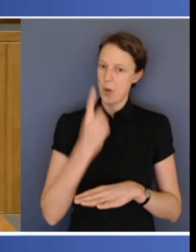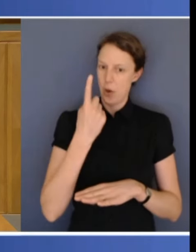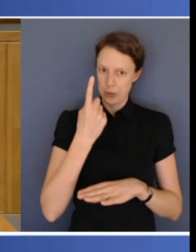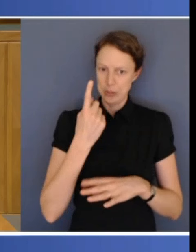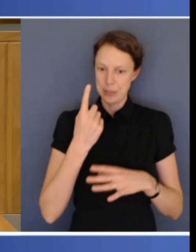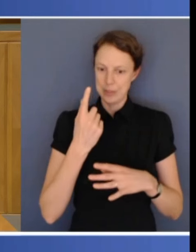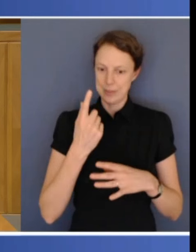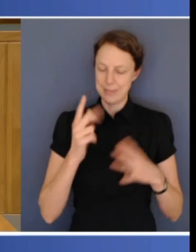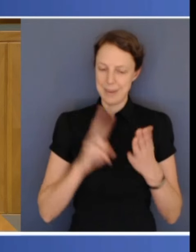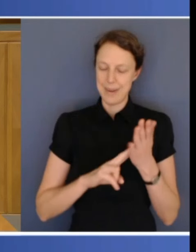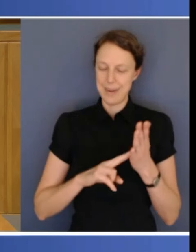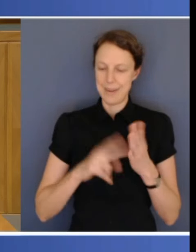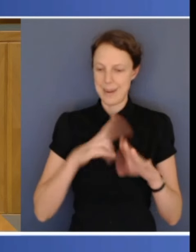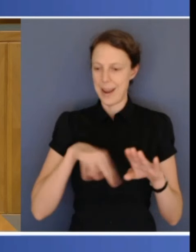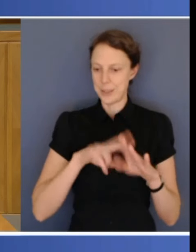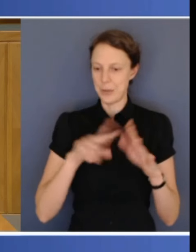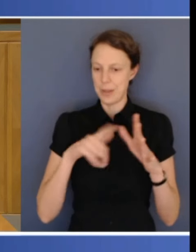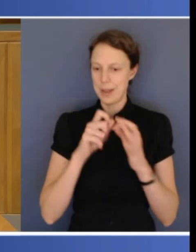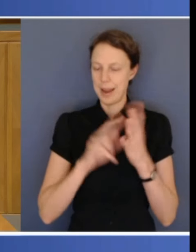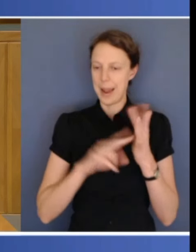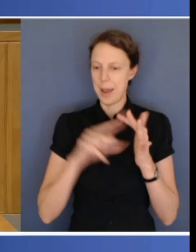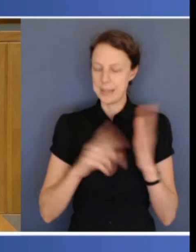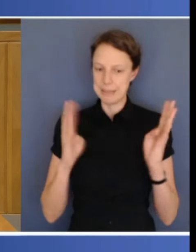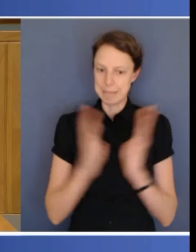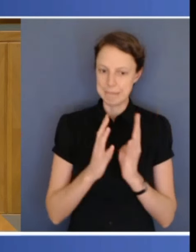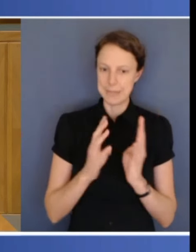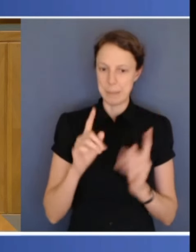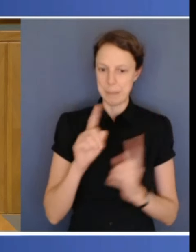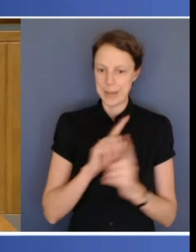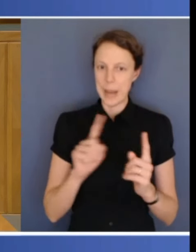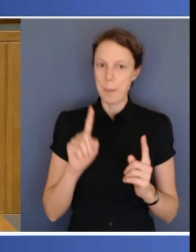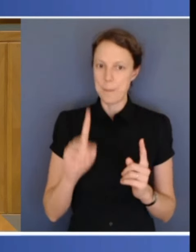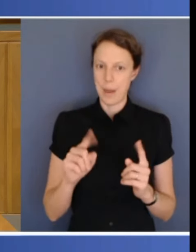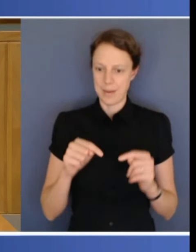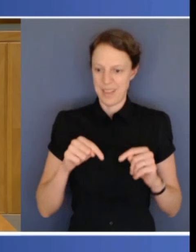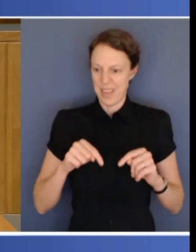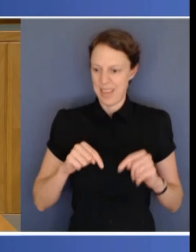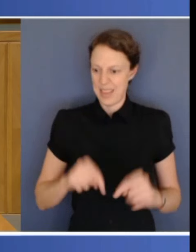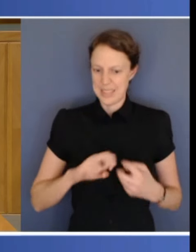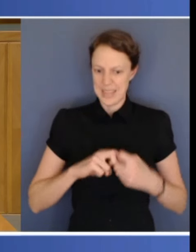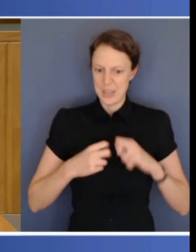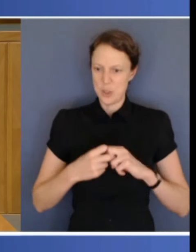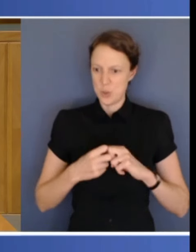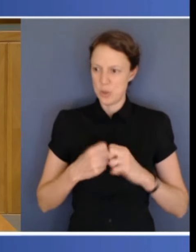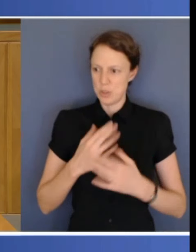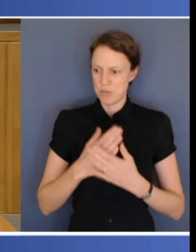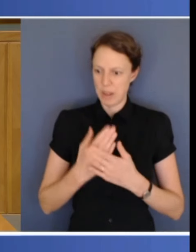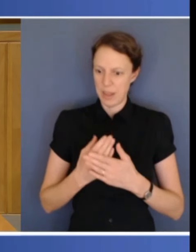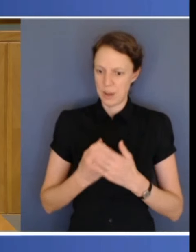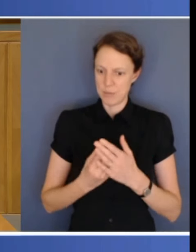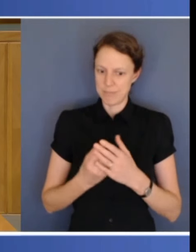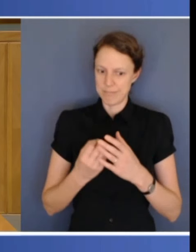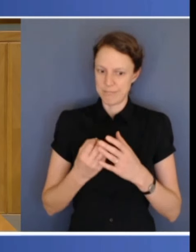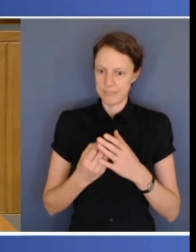a number of these issues today, these have been the best part of a decade in the making in terms of the challenges that have been mounting up